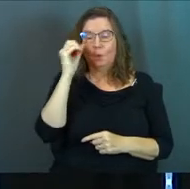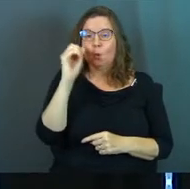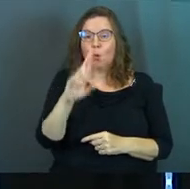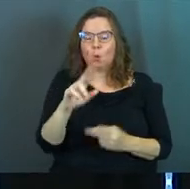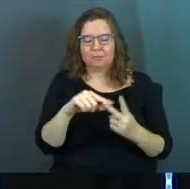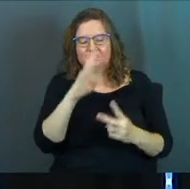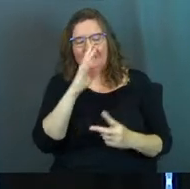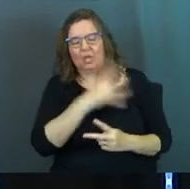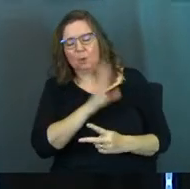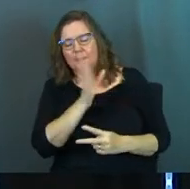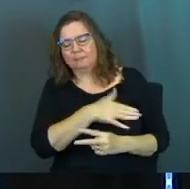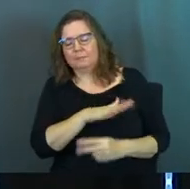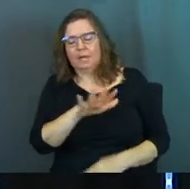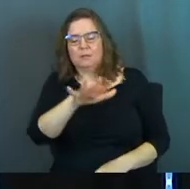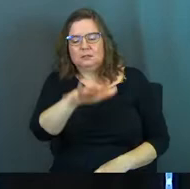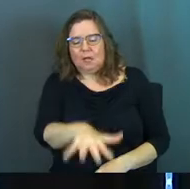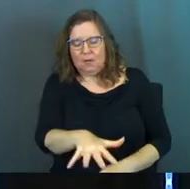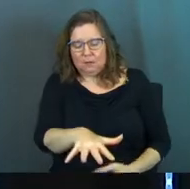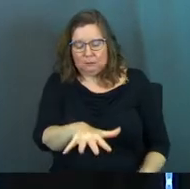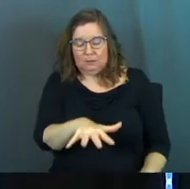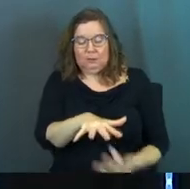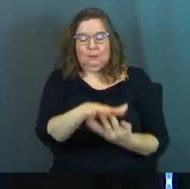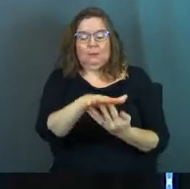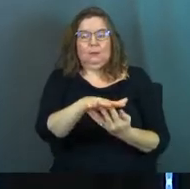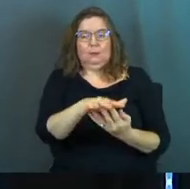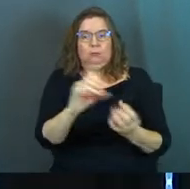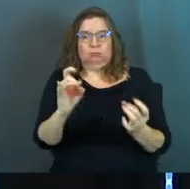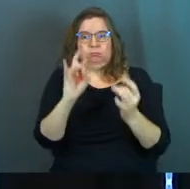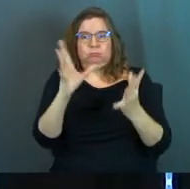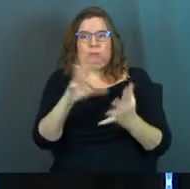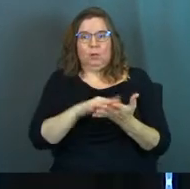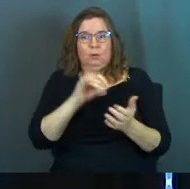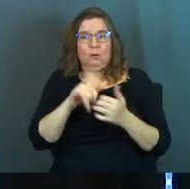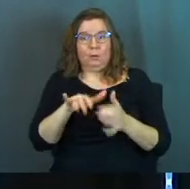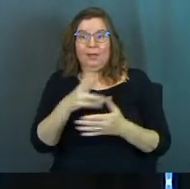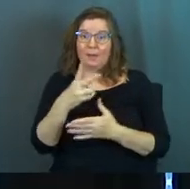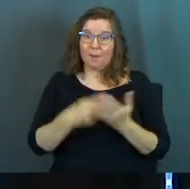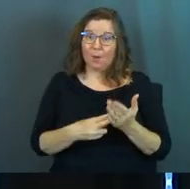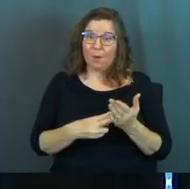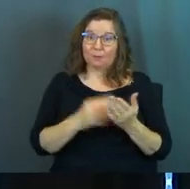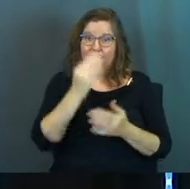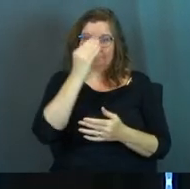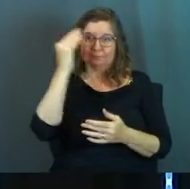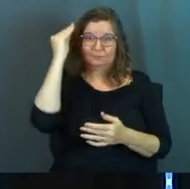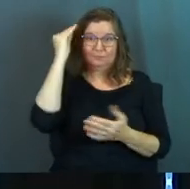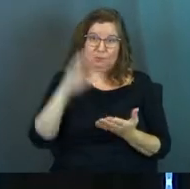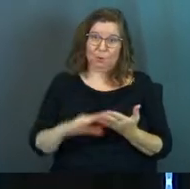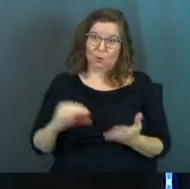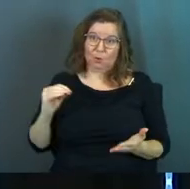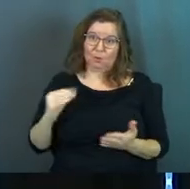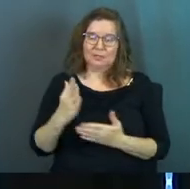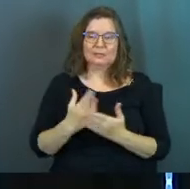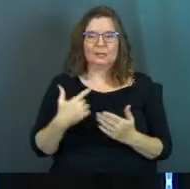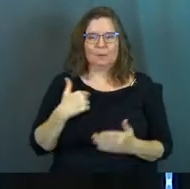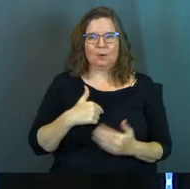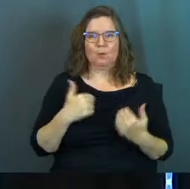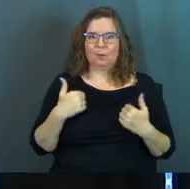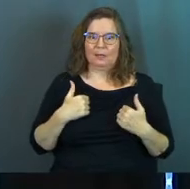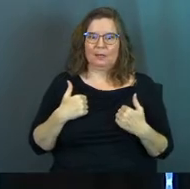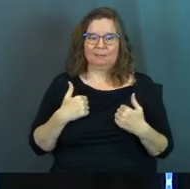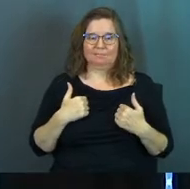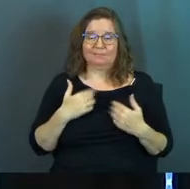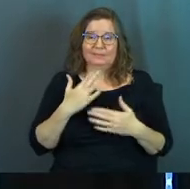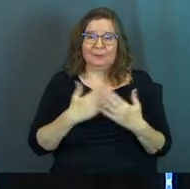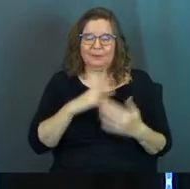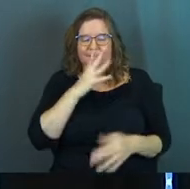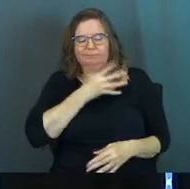Or you can put your hand on the hot stove and you can also learn that way. In both cases, you learned. And some of us, we've got to touch